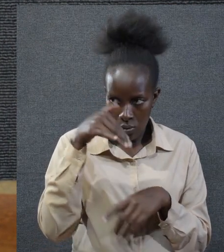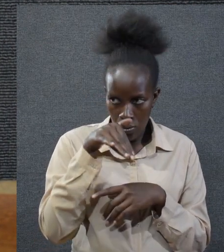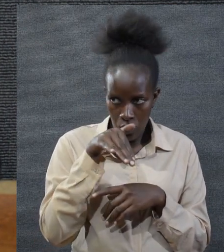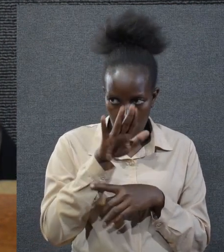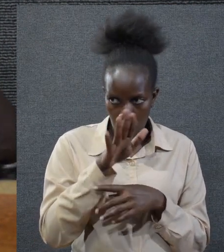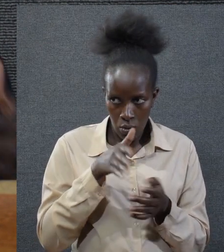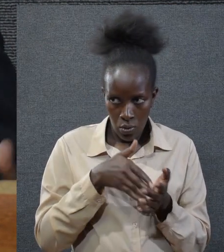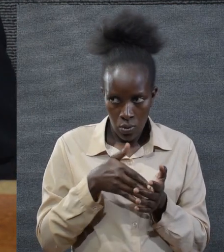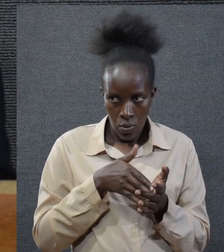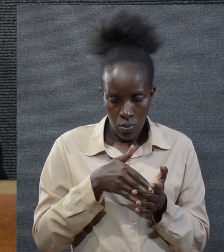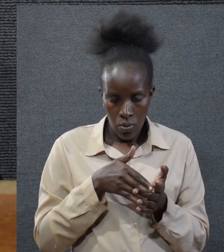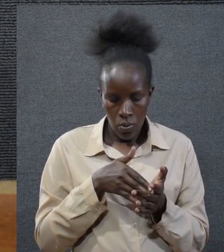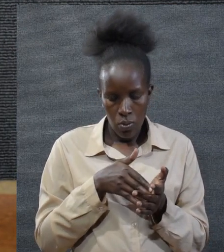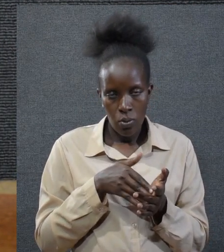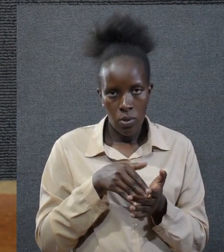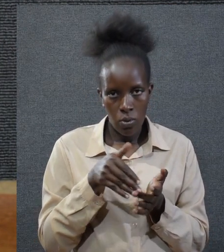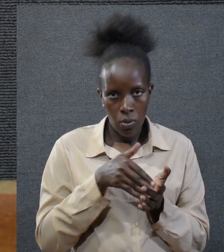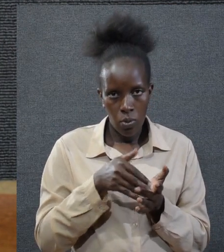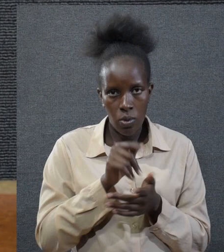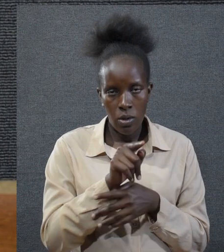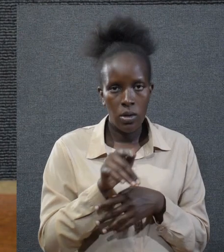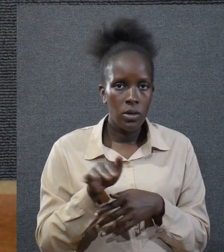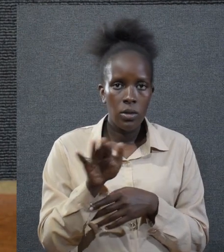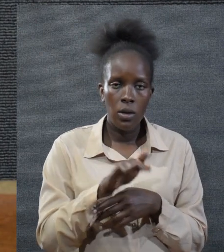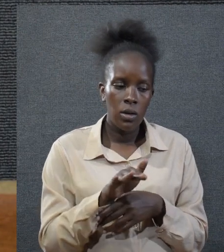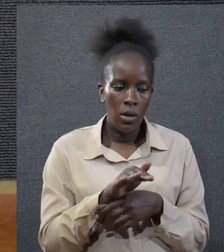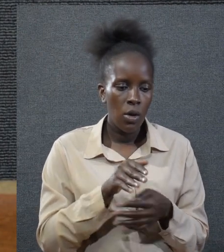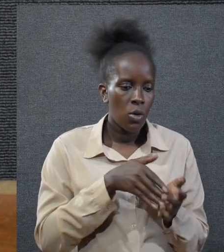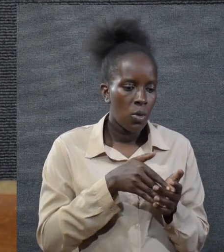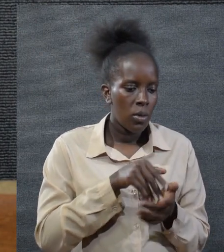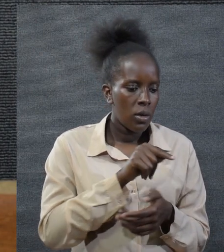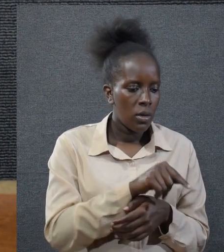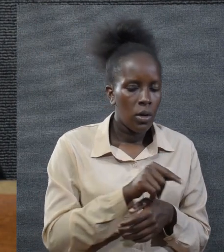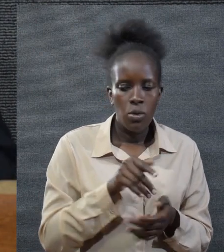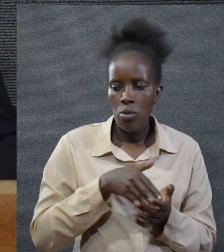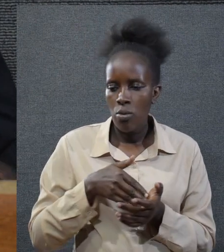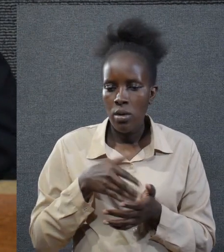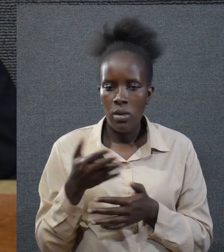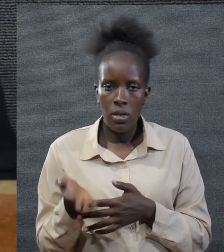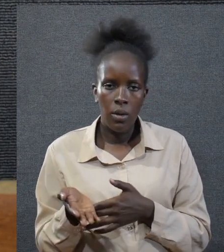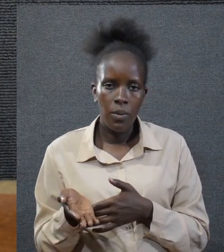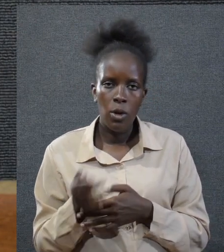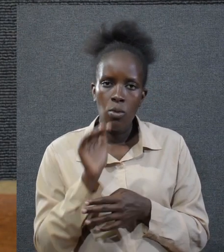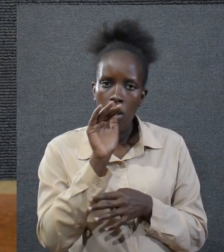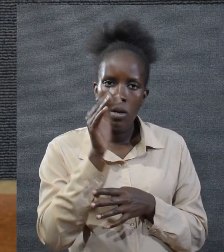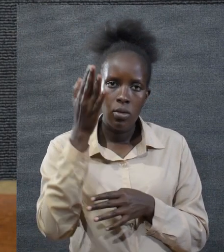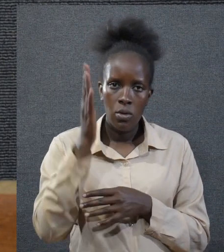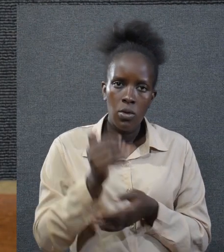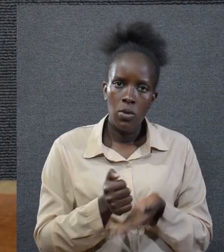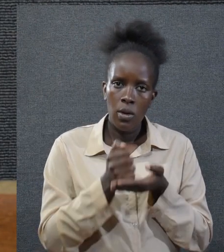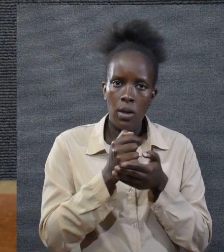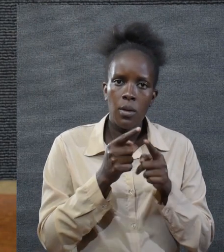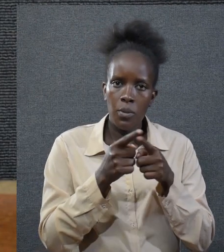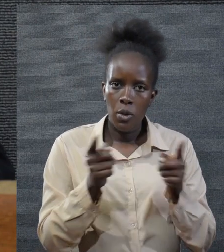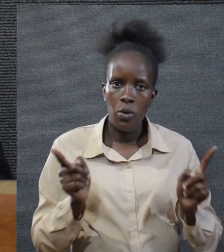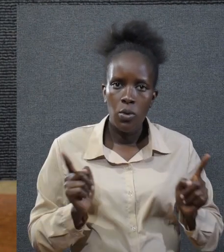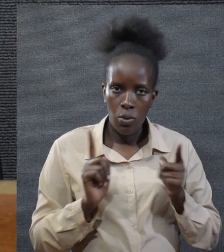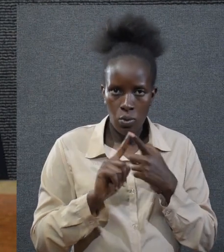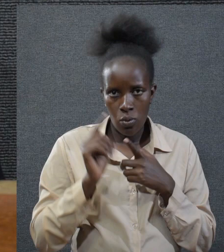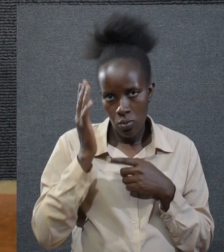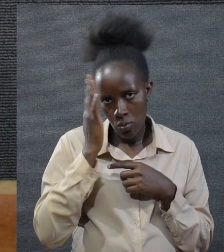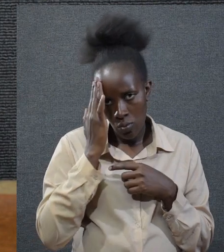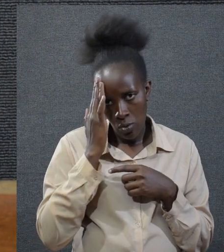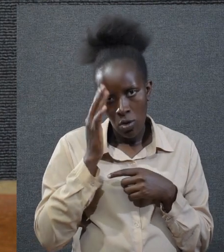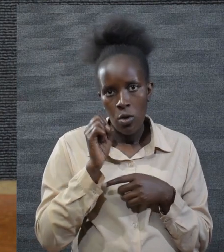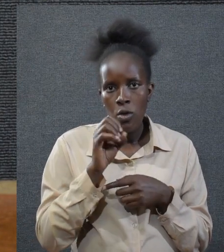when you know you are weak you are weak in this area you are weak here and there you ask God to